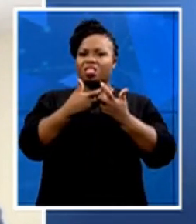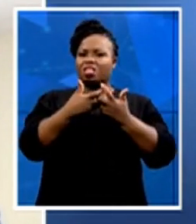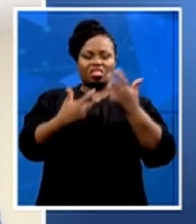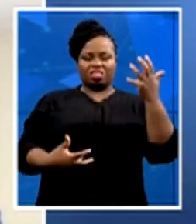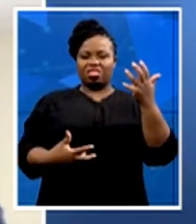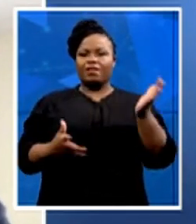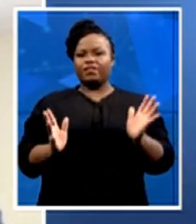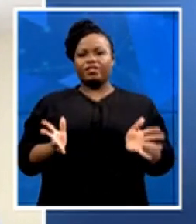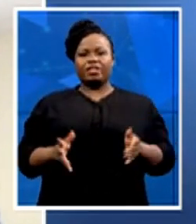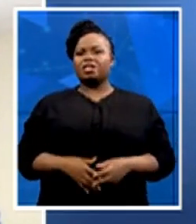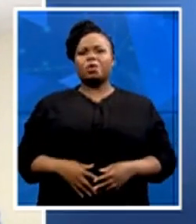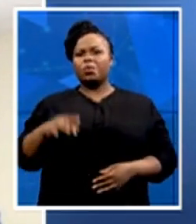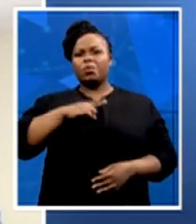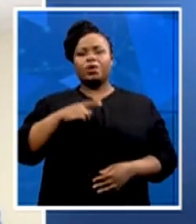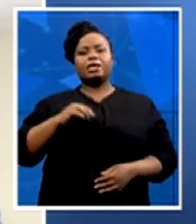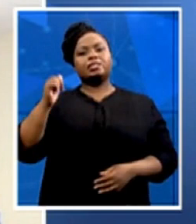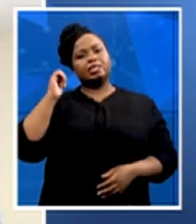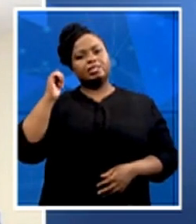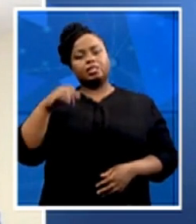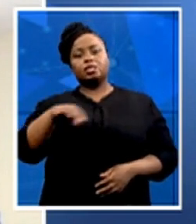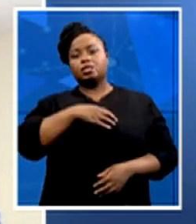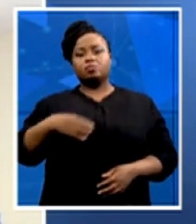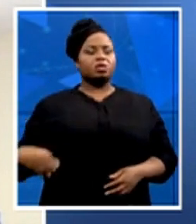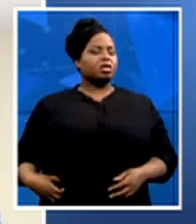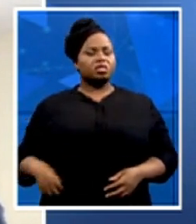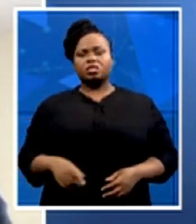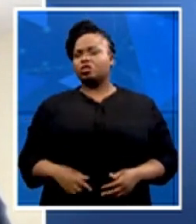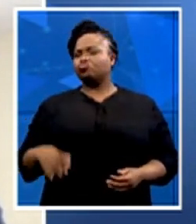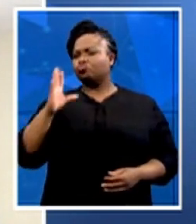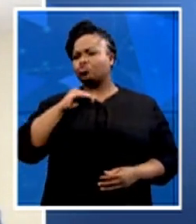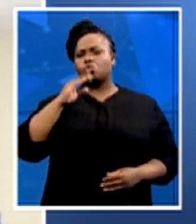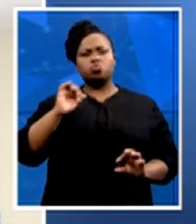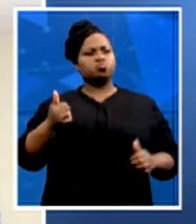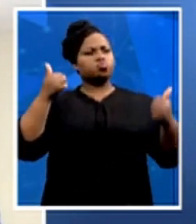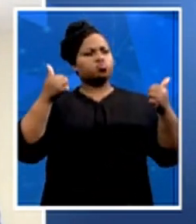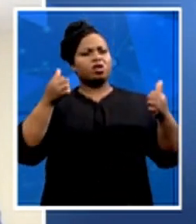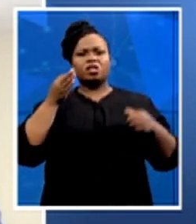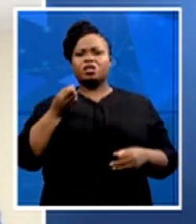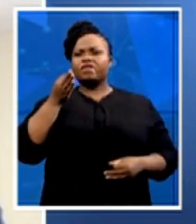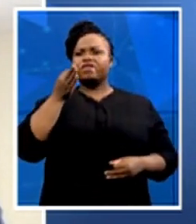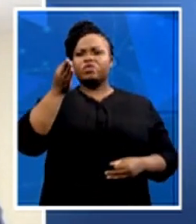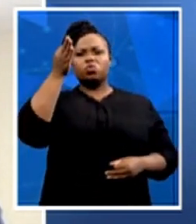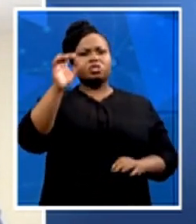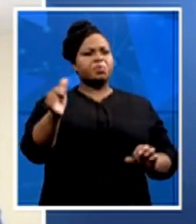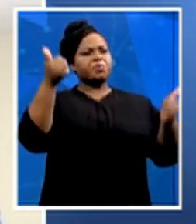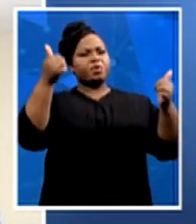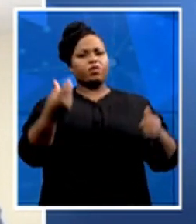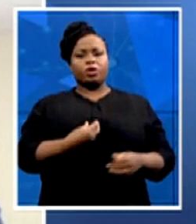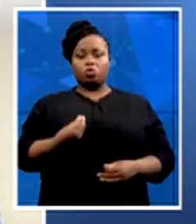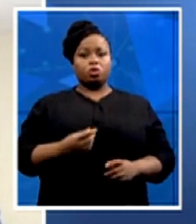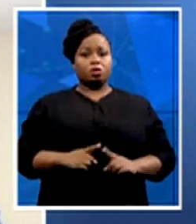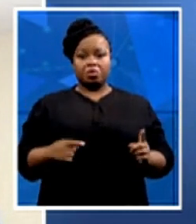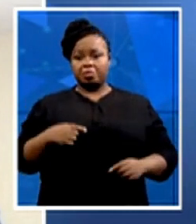he spoke very clearly about a bright future that is ahead of us. But I think for the past few years, we have been hearing the same story.